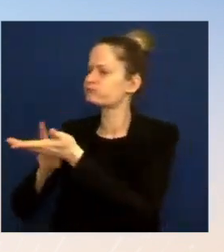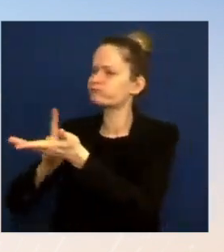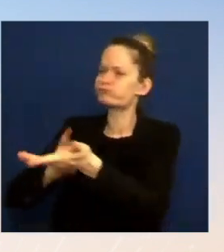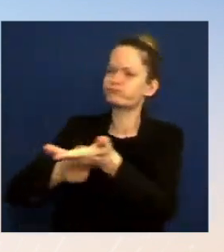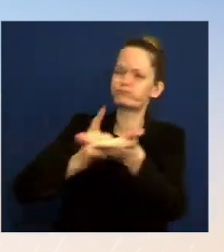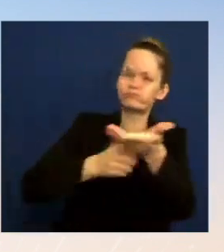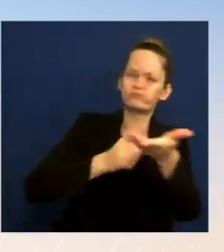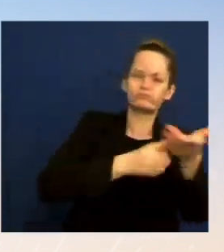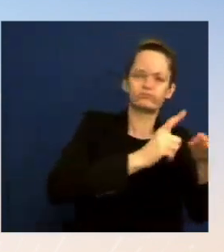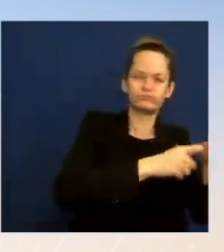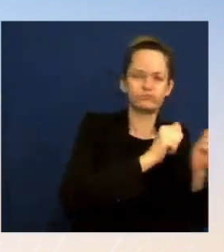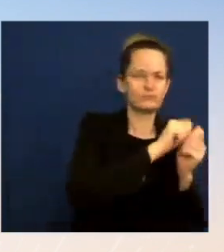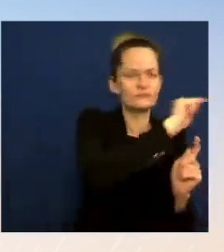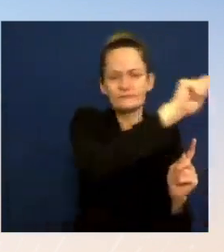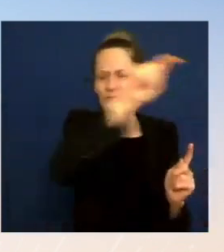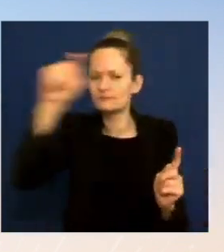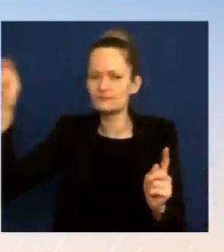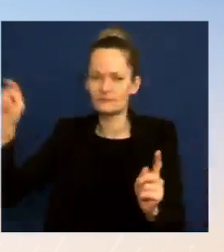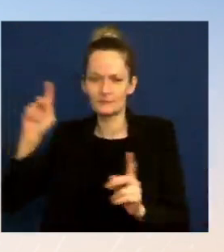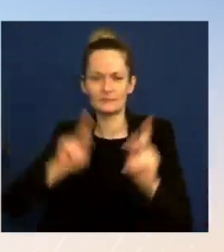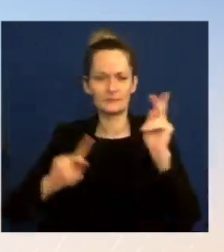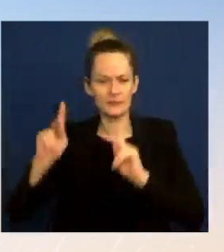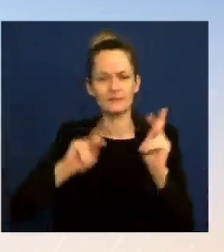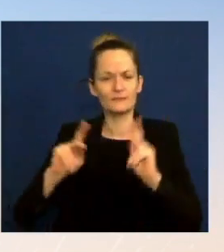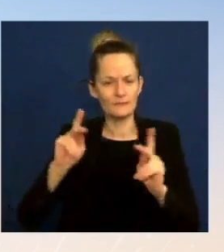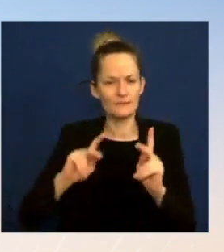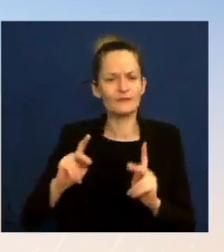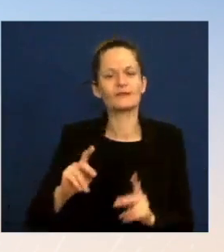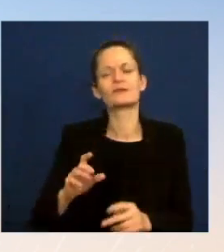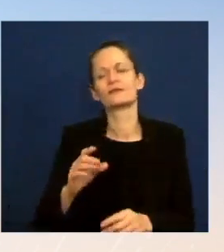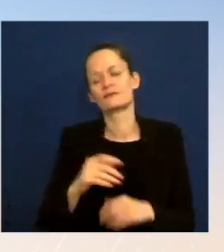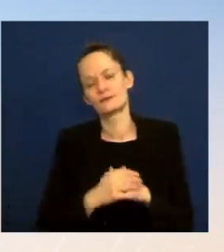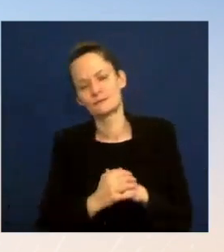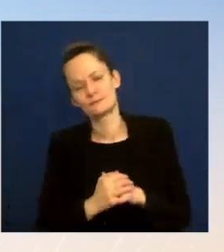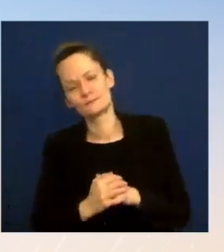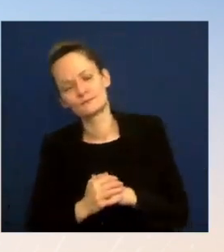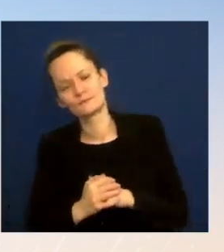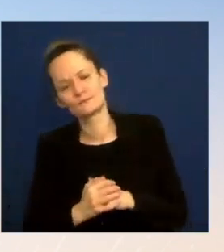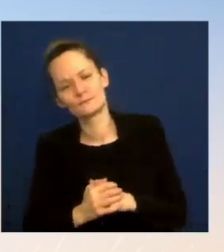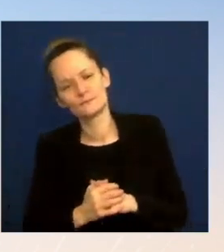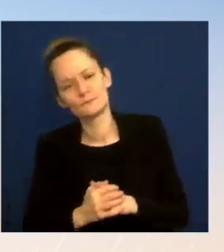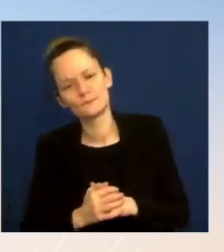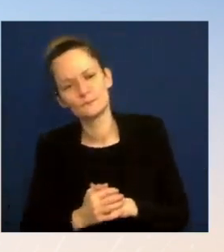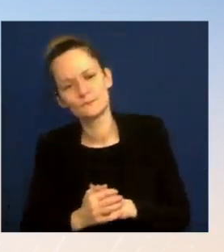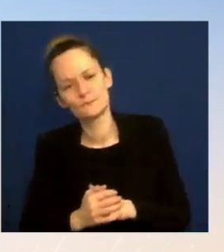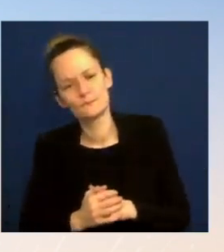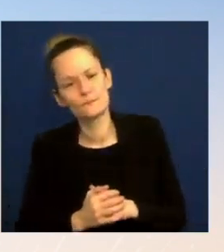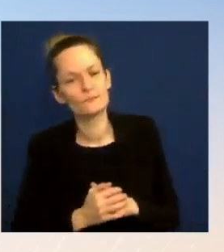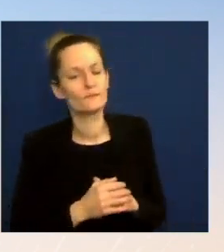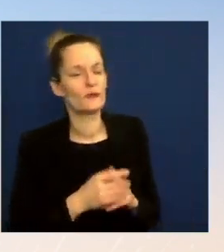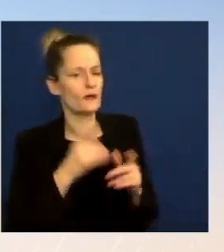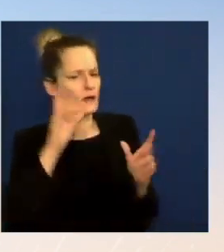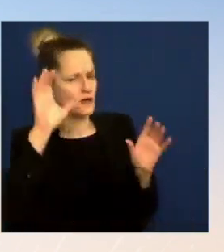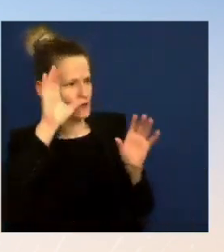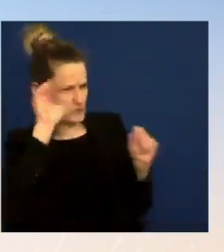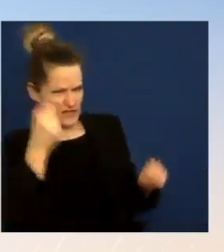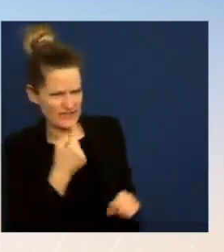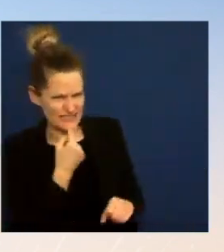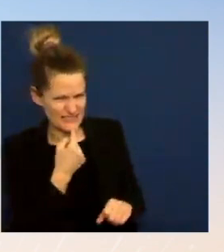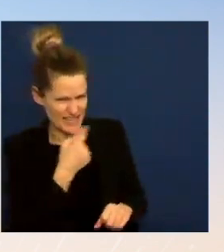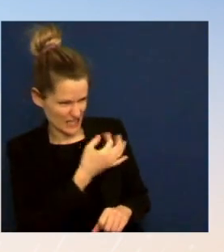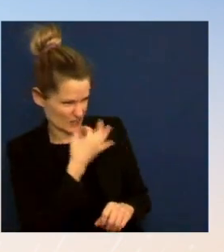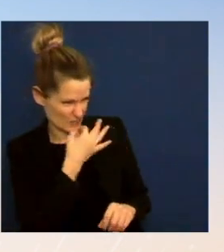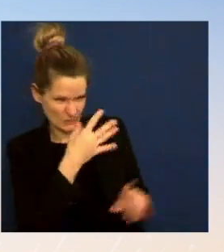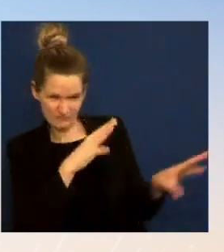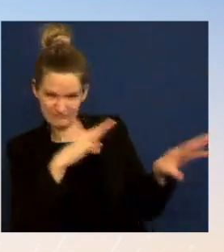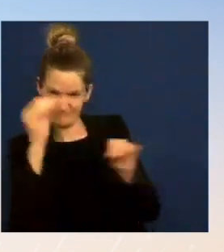on climate, was there any specific progress on those issues? I mean, the President is heading to the summit in a matter of days. Can you give us an update in